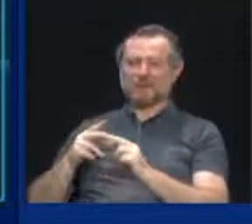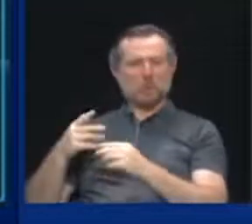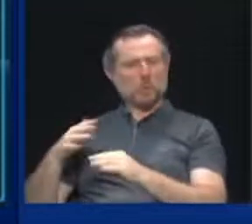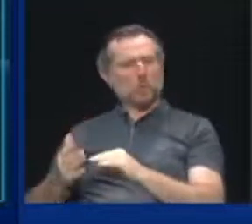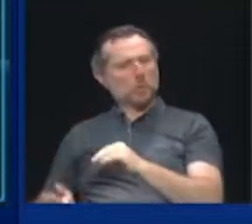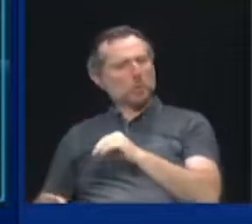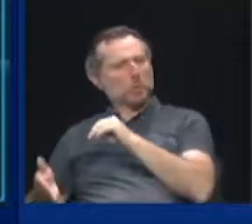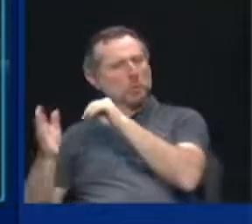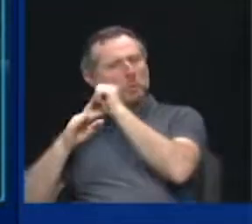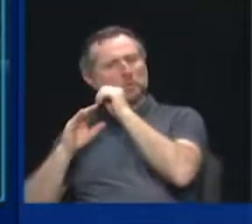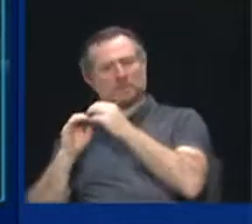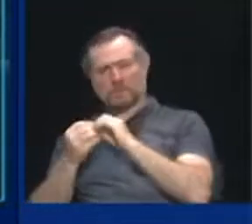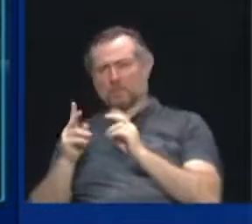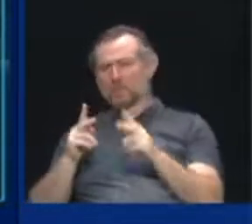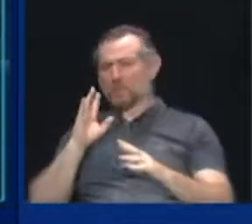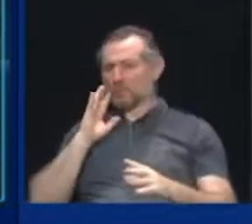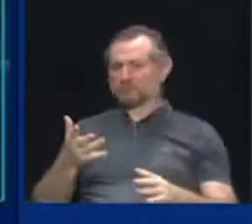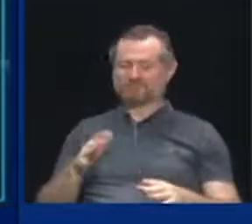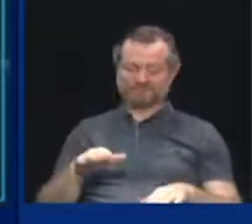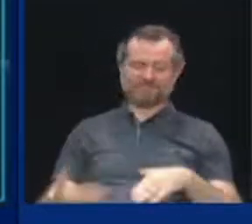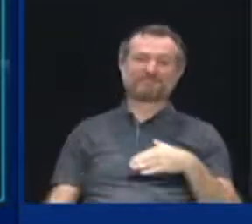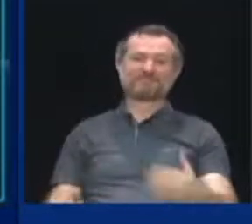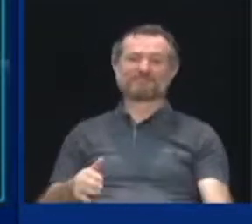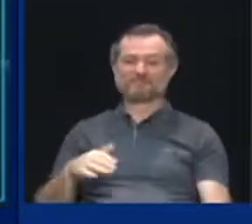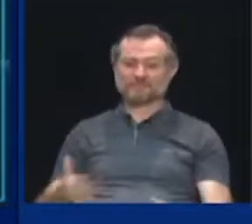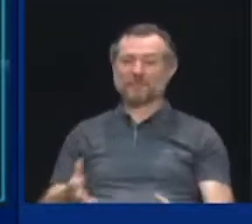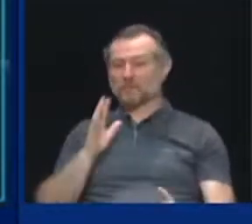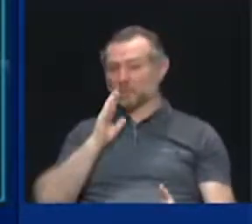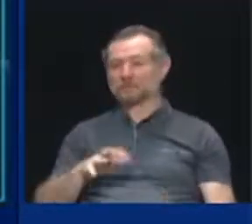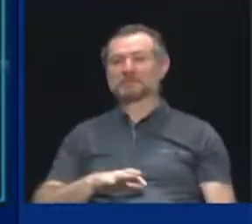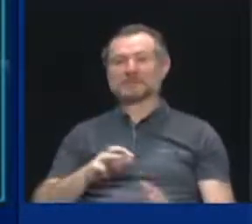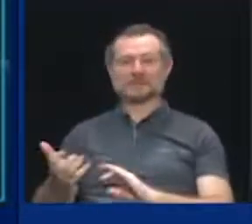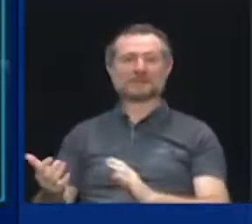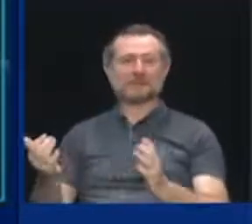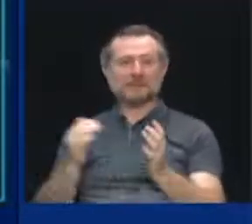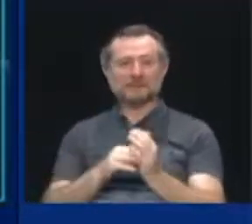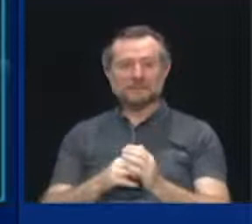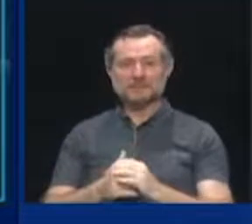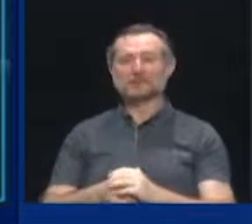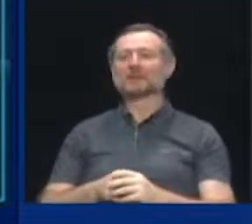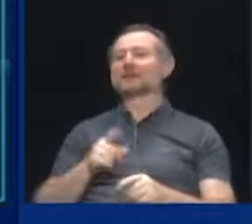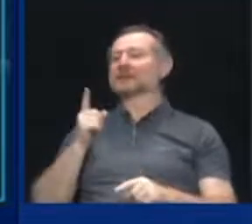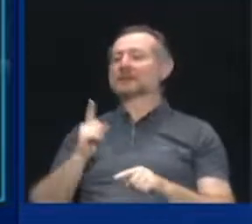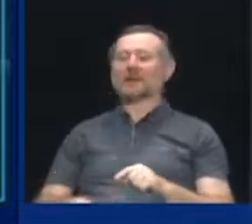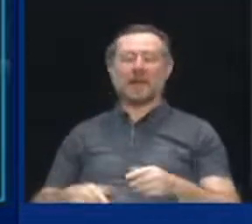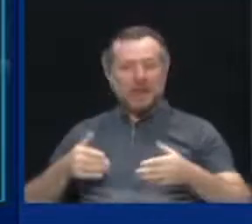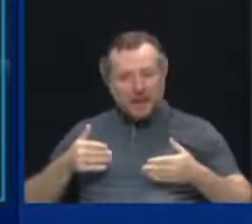lives. And it will be disruptive. And we cannot let that happen.